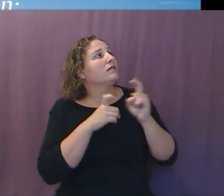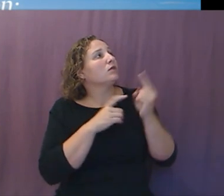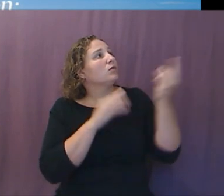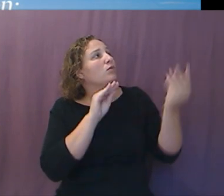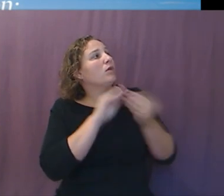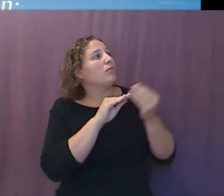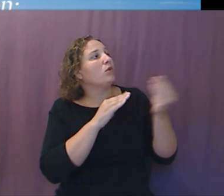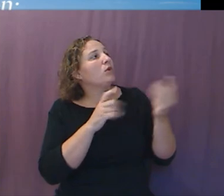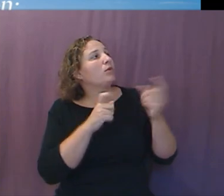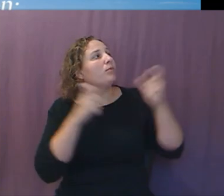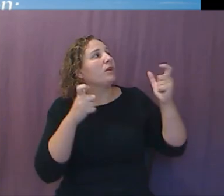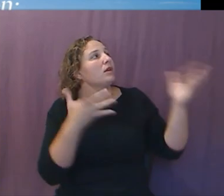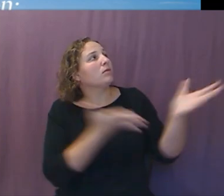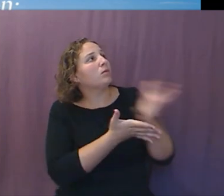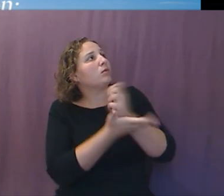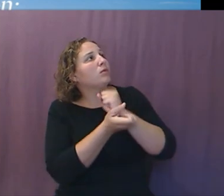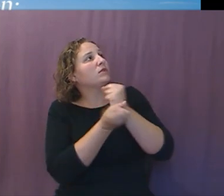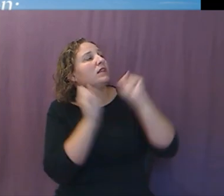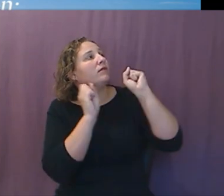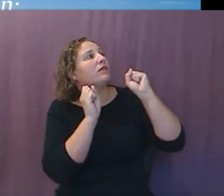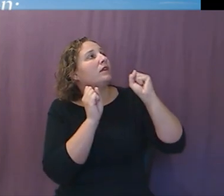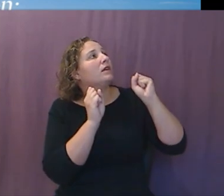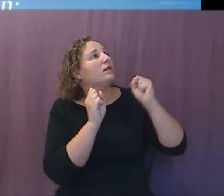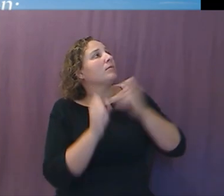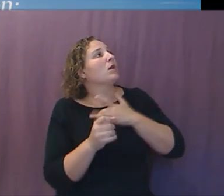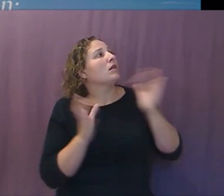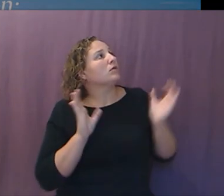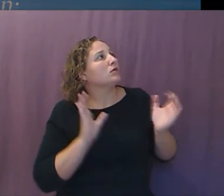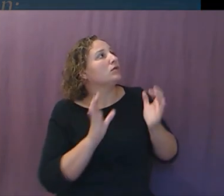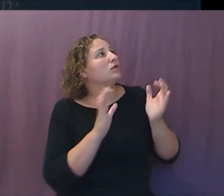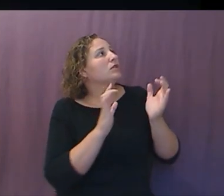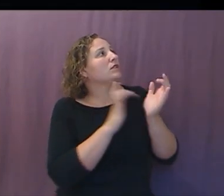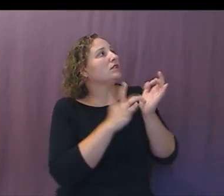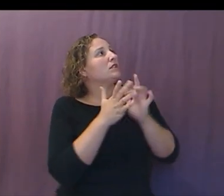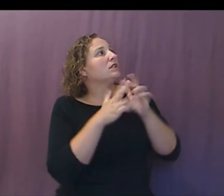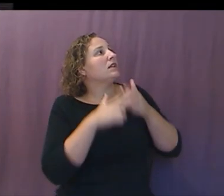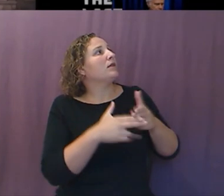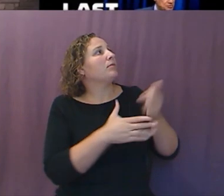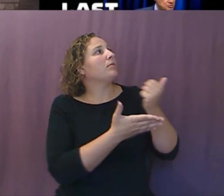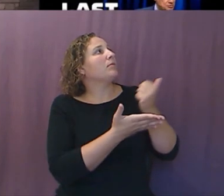we pray. stir our hearts in Jesus' name. Amen. Thank